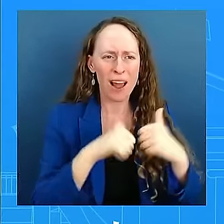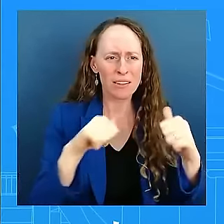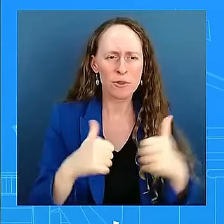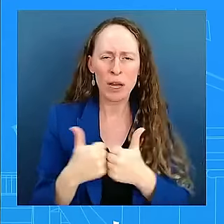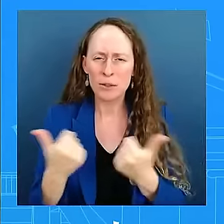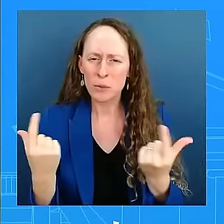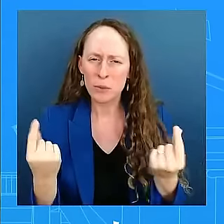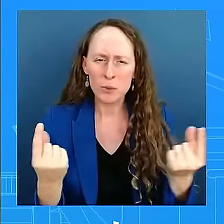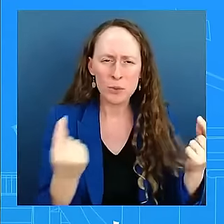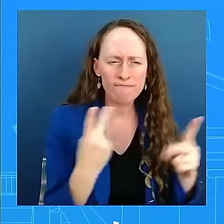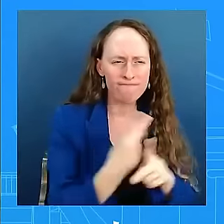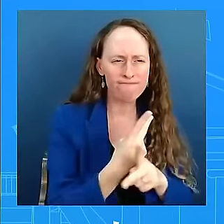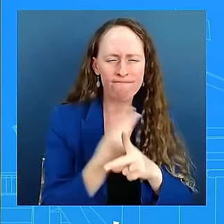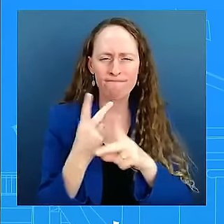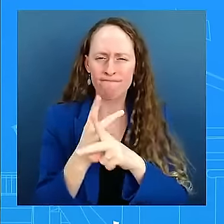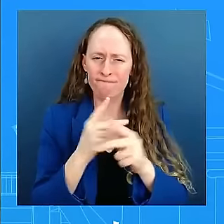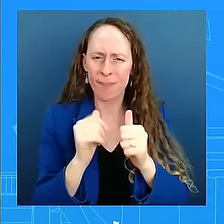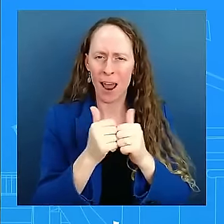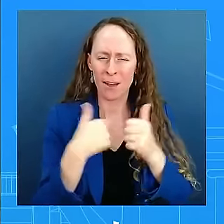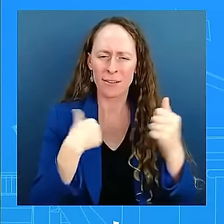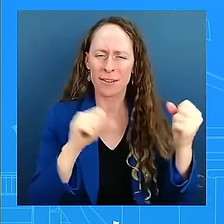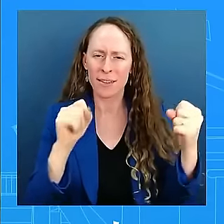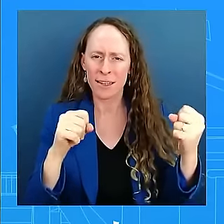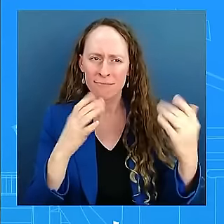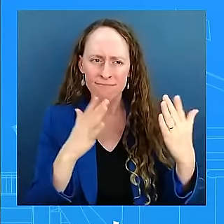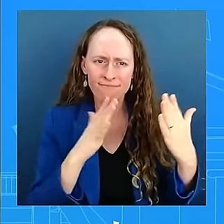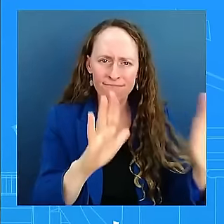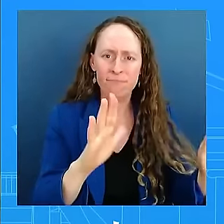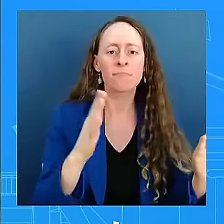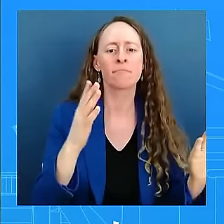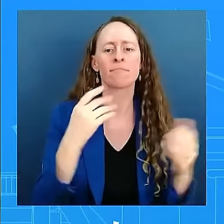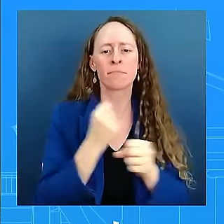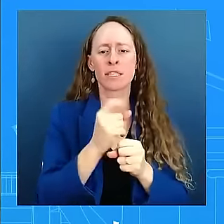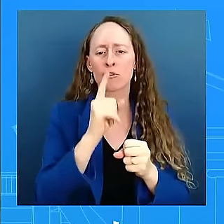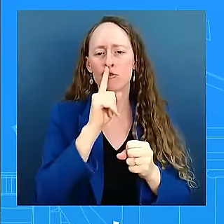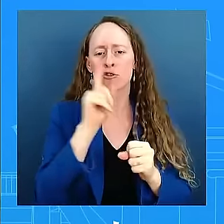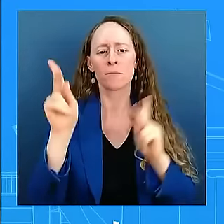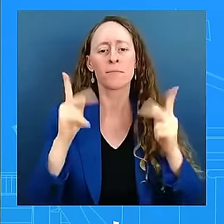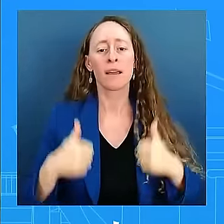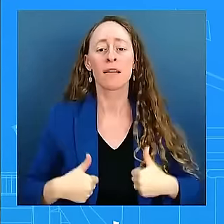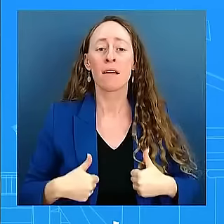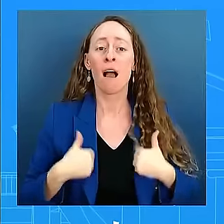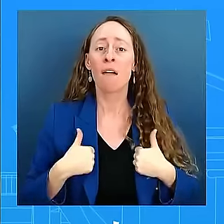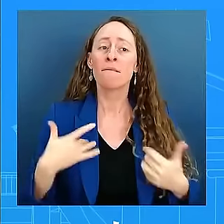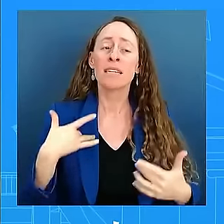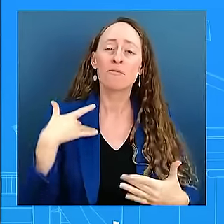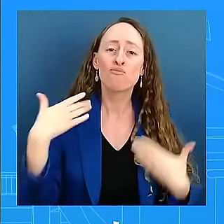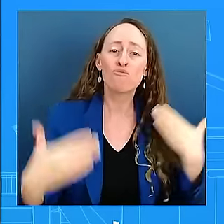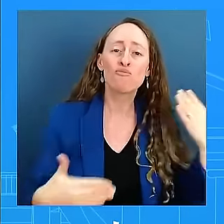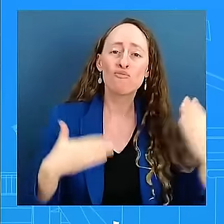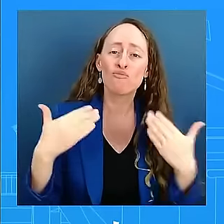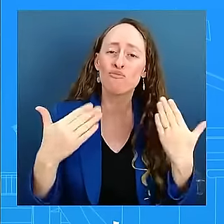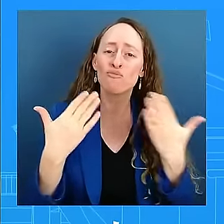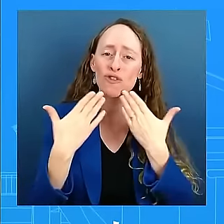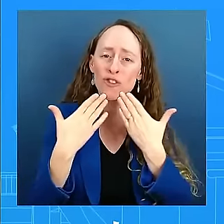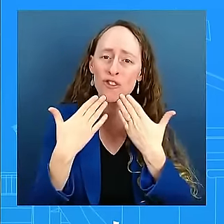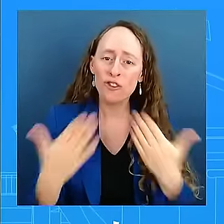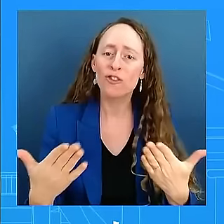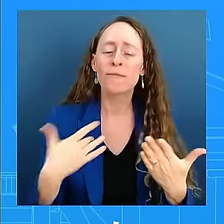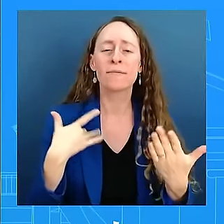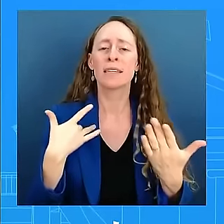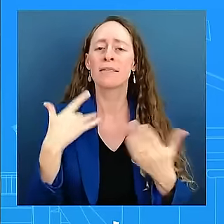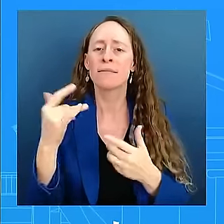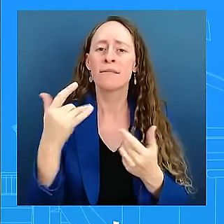and prosperity. And what this visit is going to do, it's going to underscore the deep commitment and that transatlantic security,